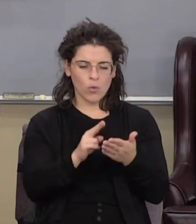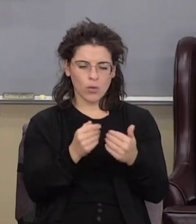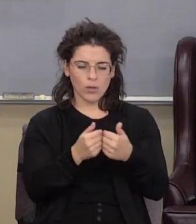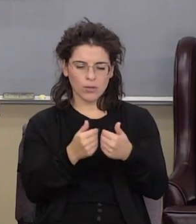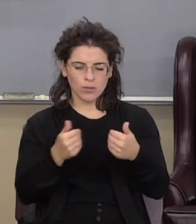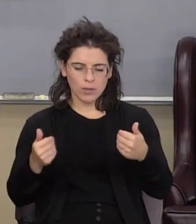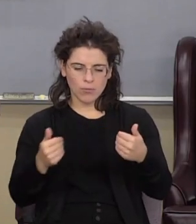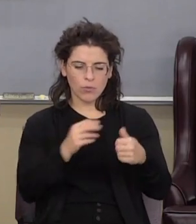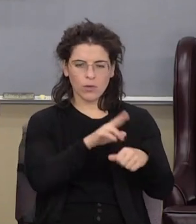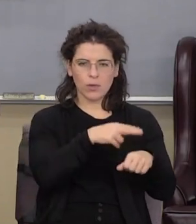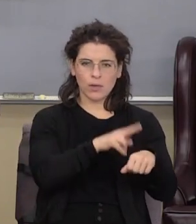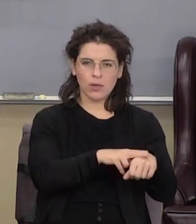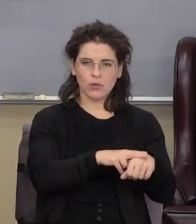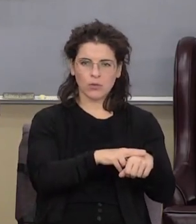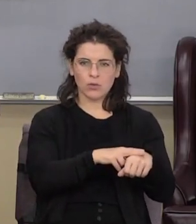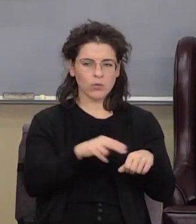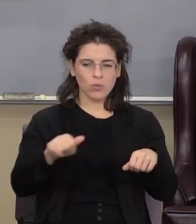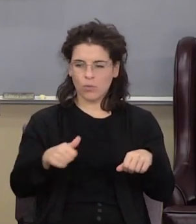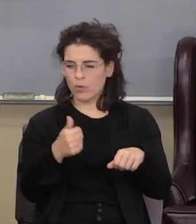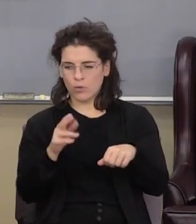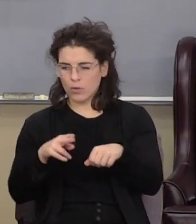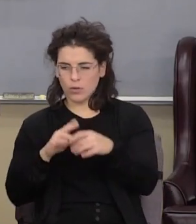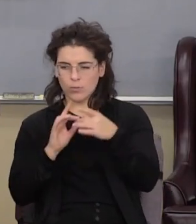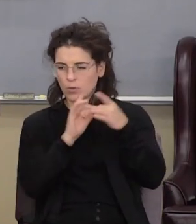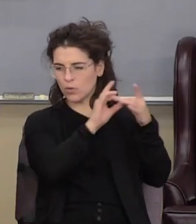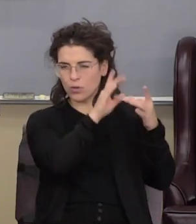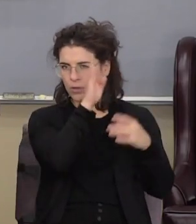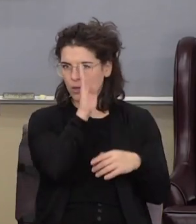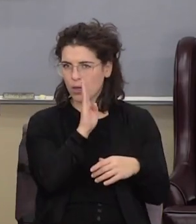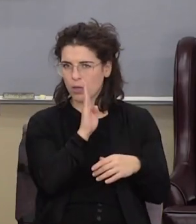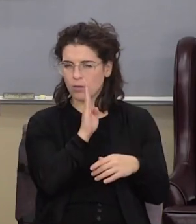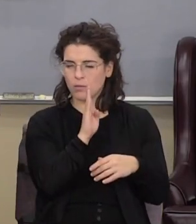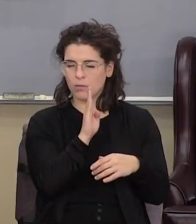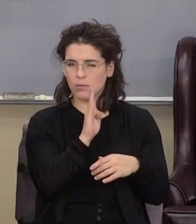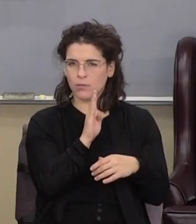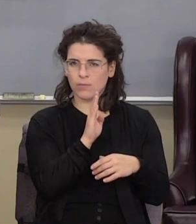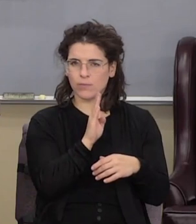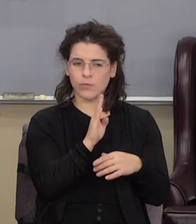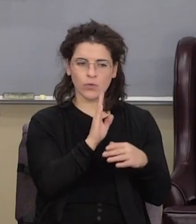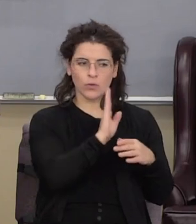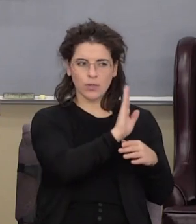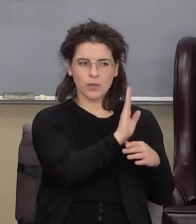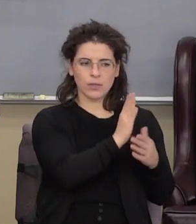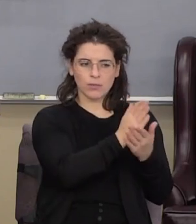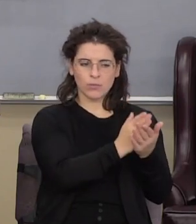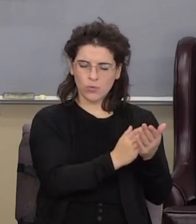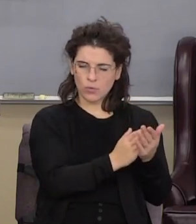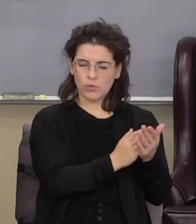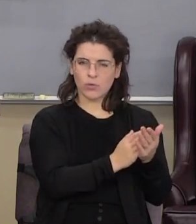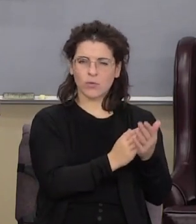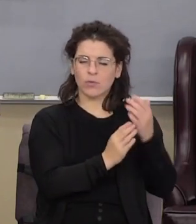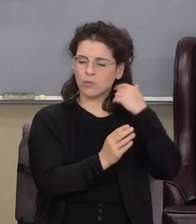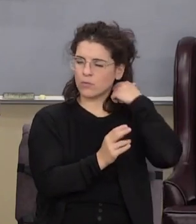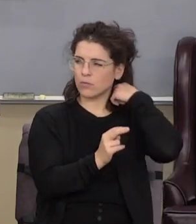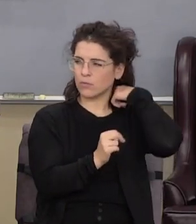separate nation no other nation in the earth belong to God they're his portion number says they're not to be reckoned among